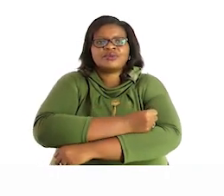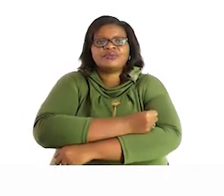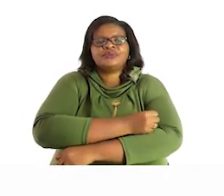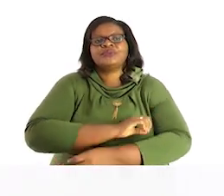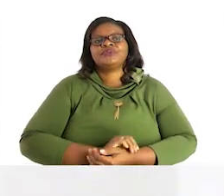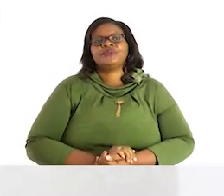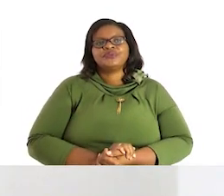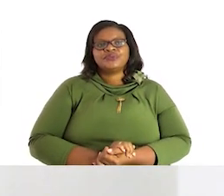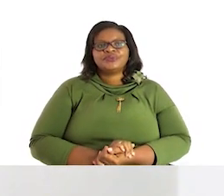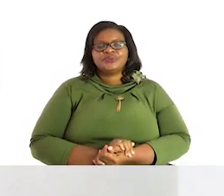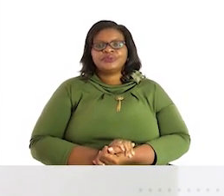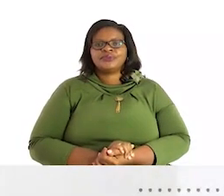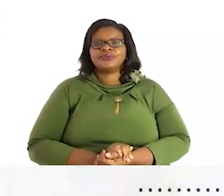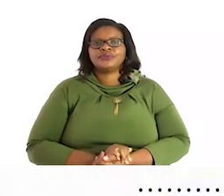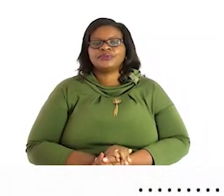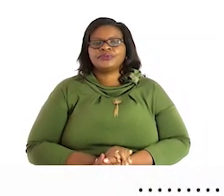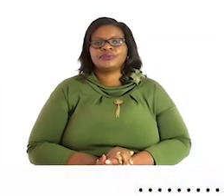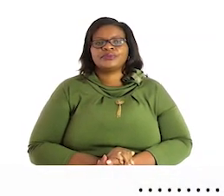let us now go to page 13